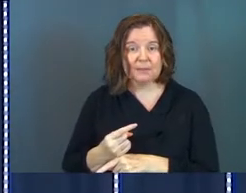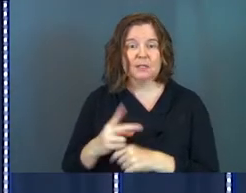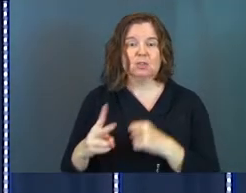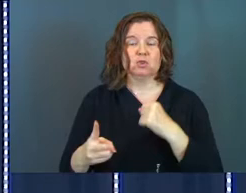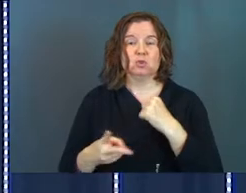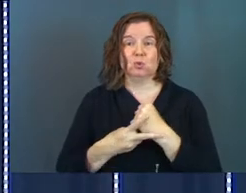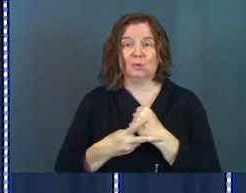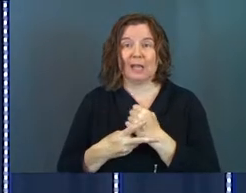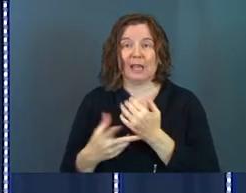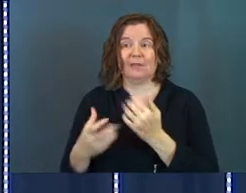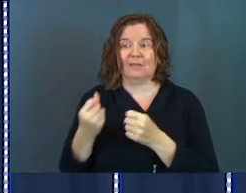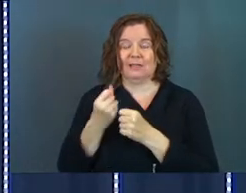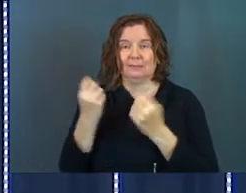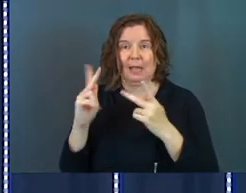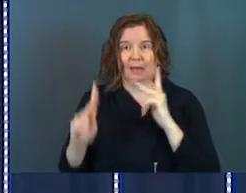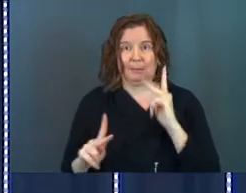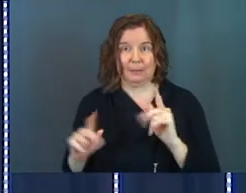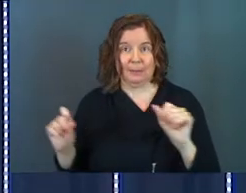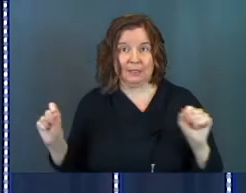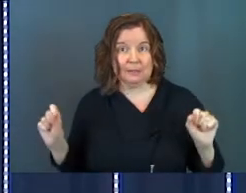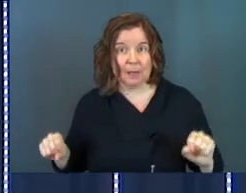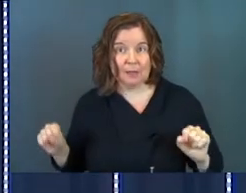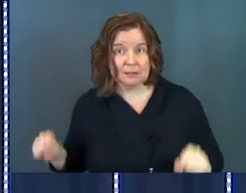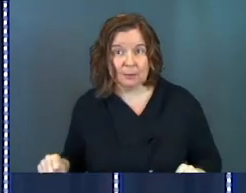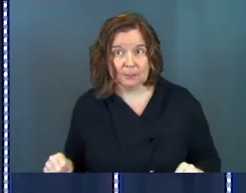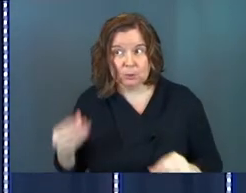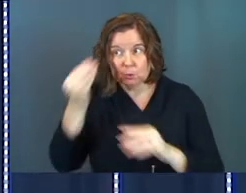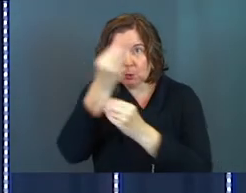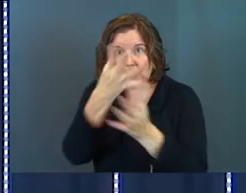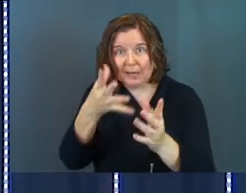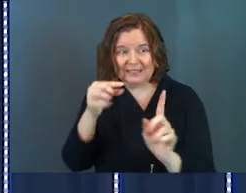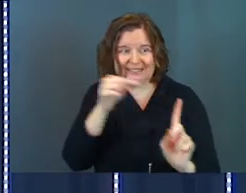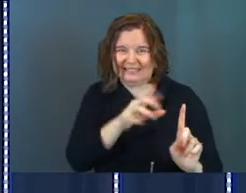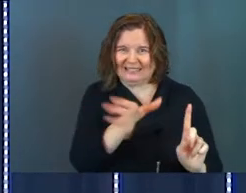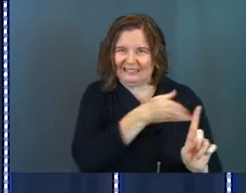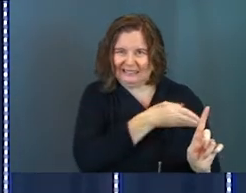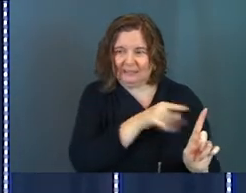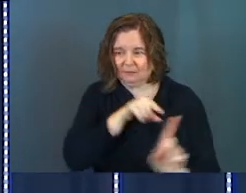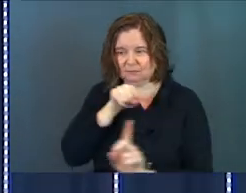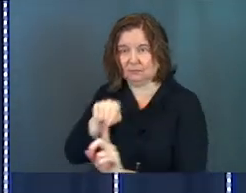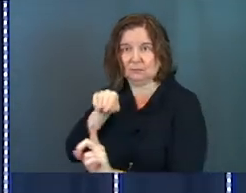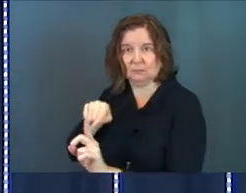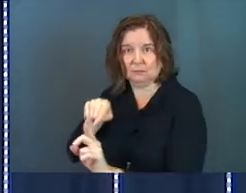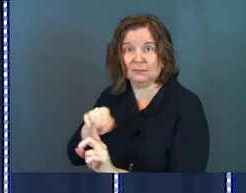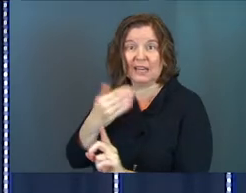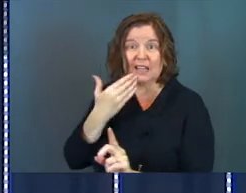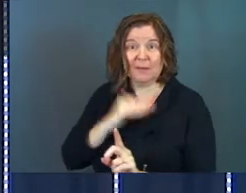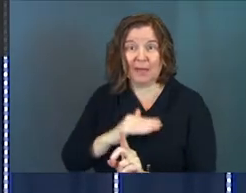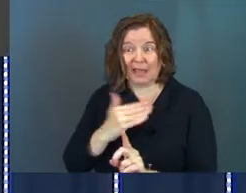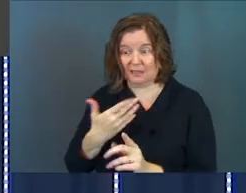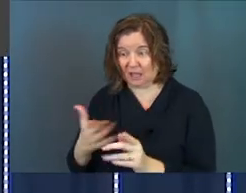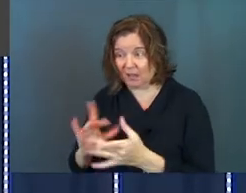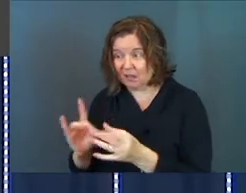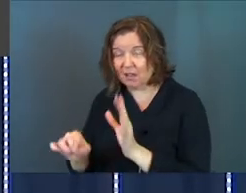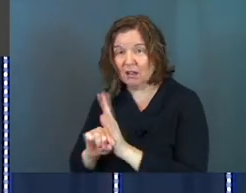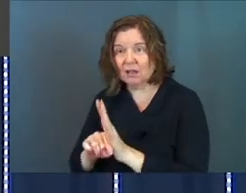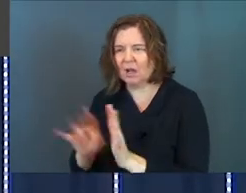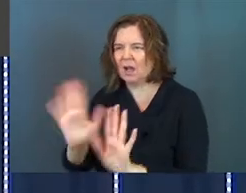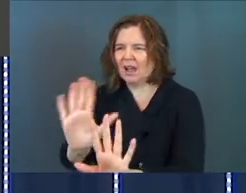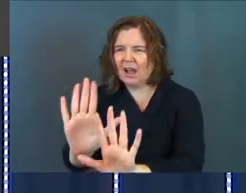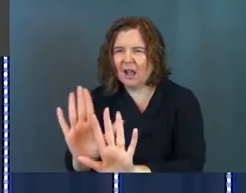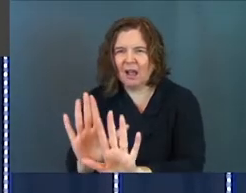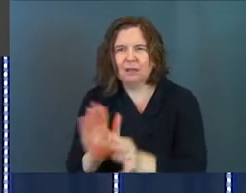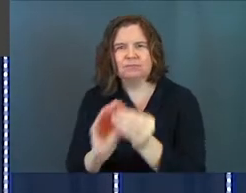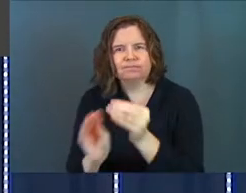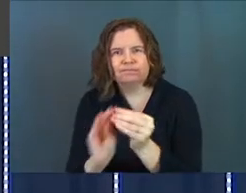save as many as humanly possible. And if bad stuff was said about the second doctor, wouldn't you correct